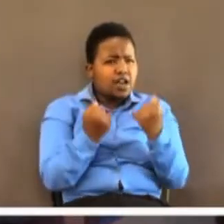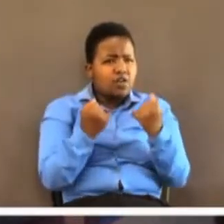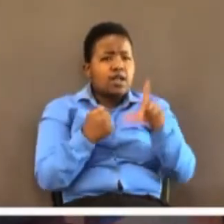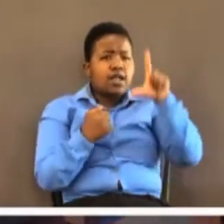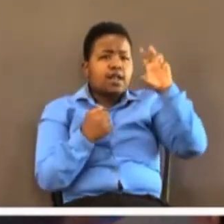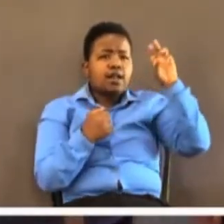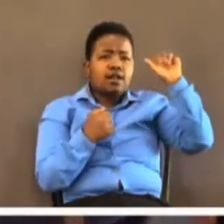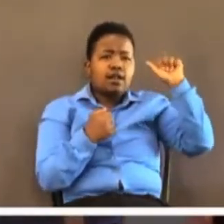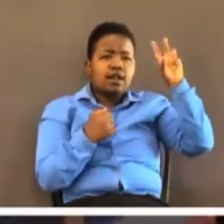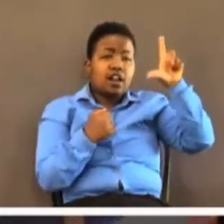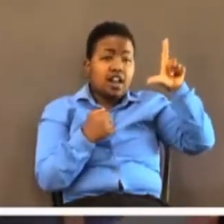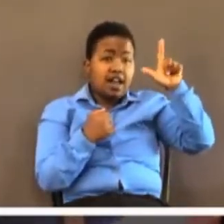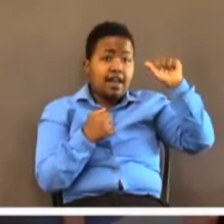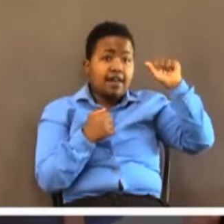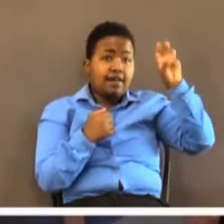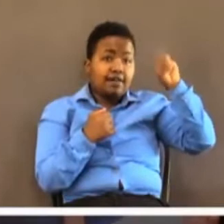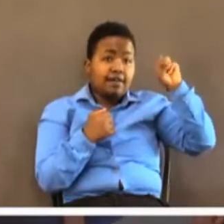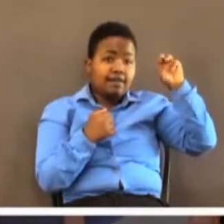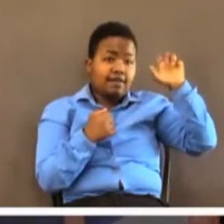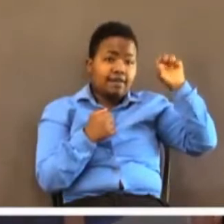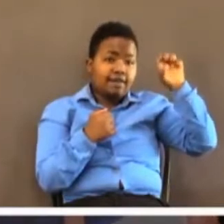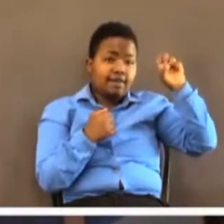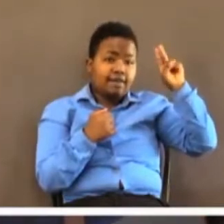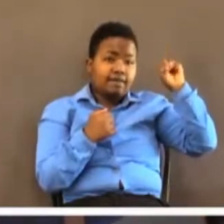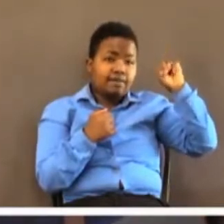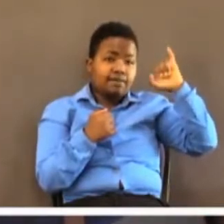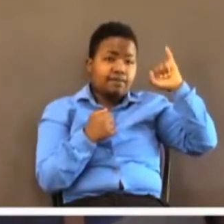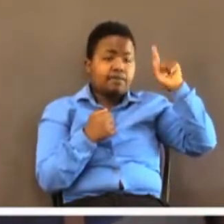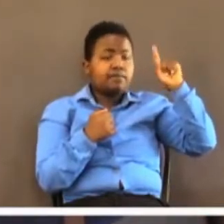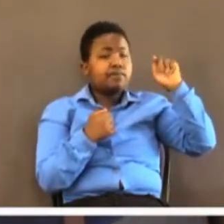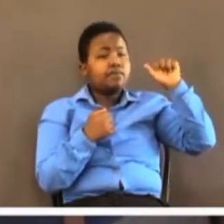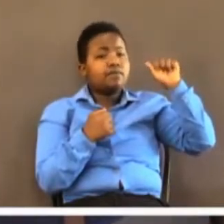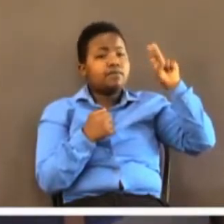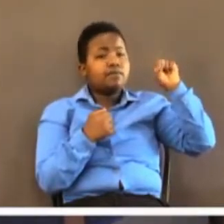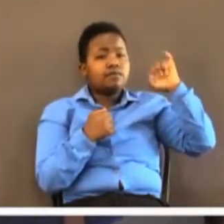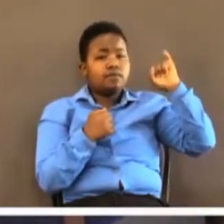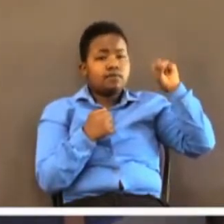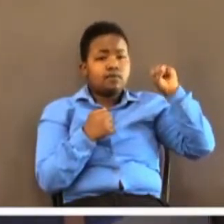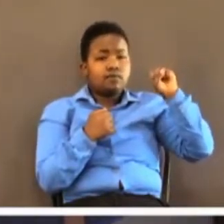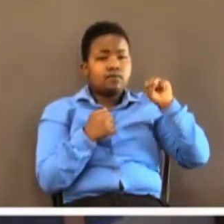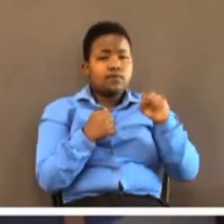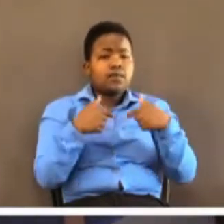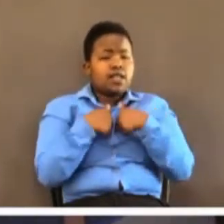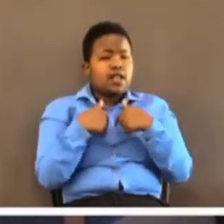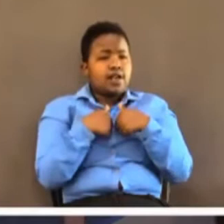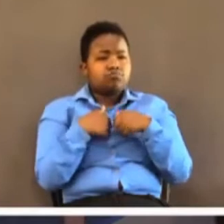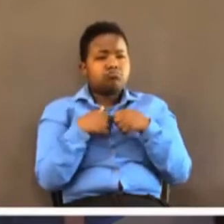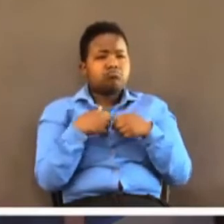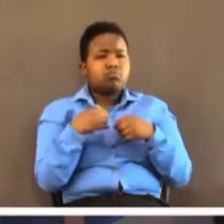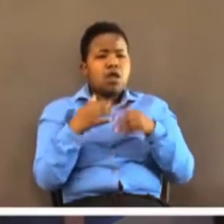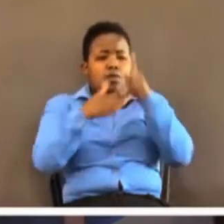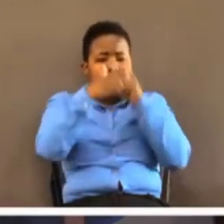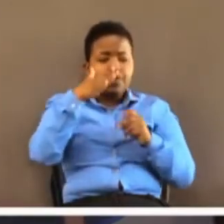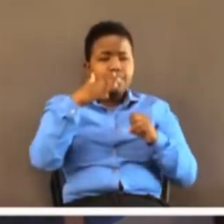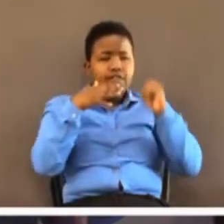times. These are the Lamentations of the prophet Jeremiah, chapter 3, verse 22 and 23. He says, this is a good verse and I